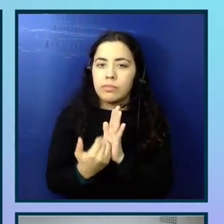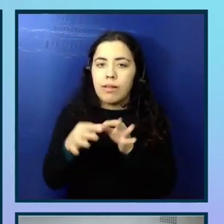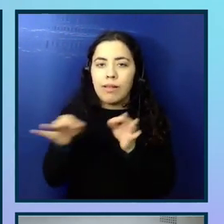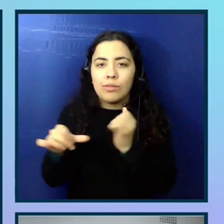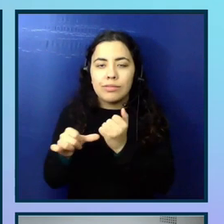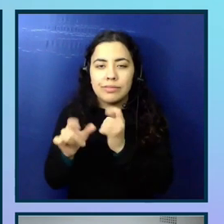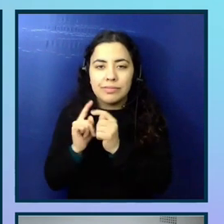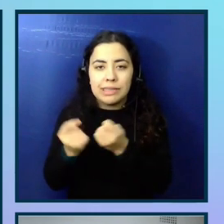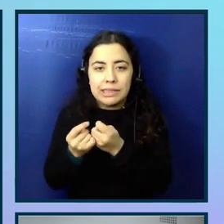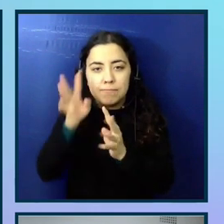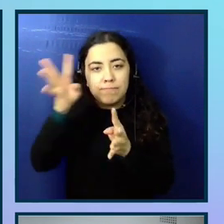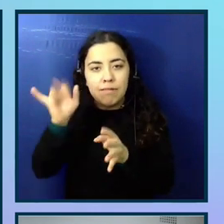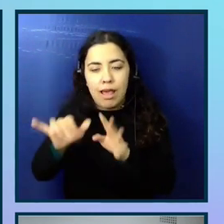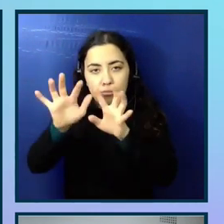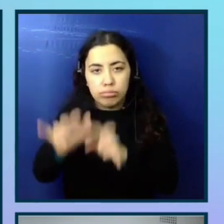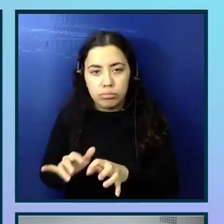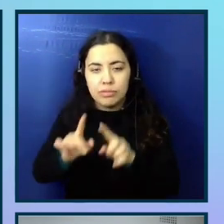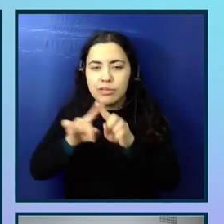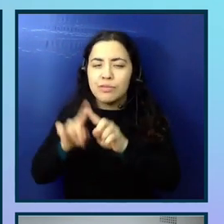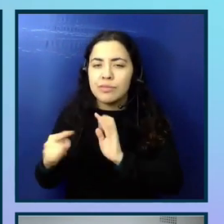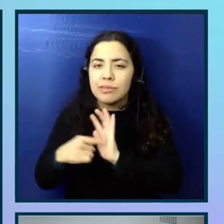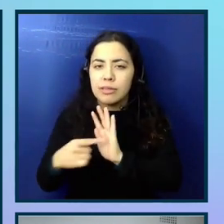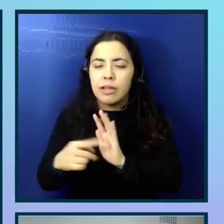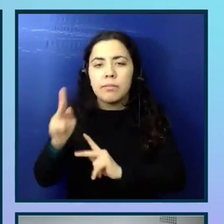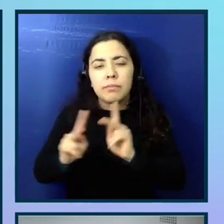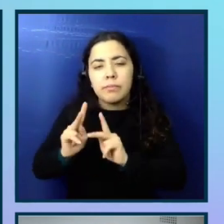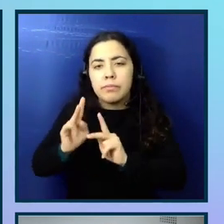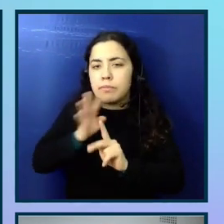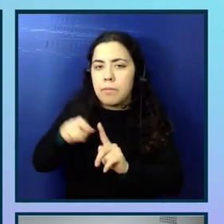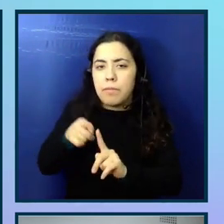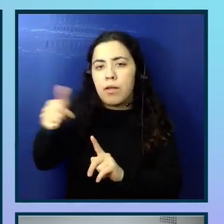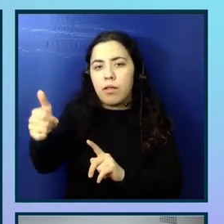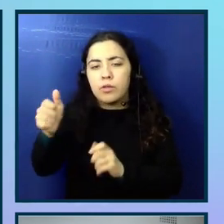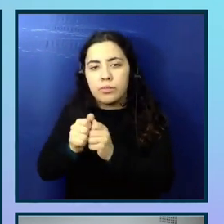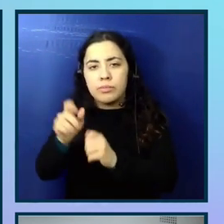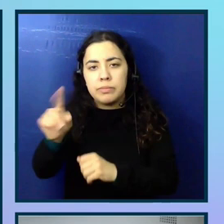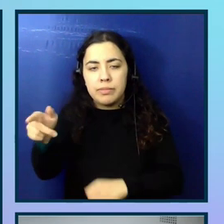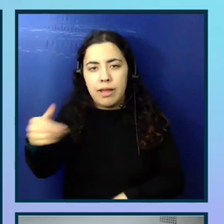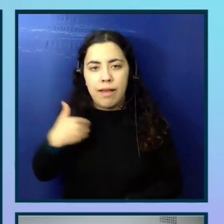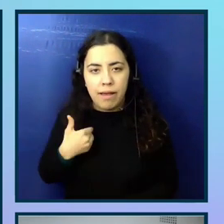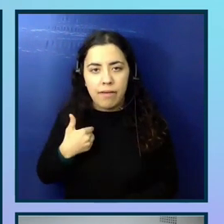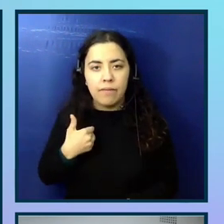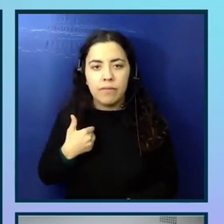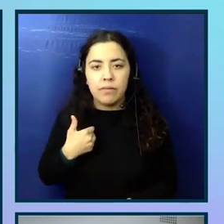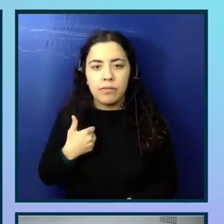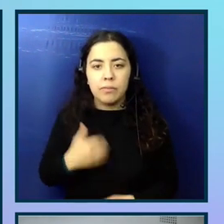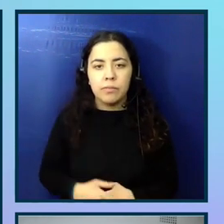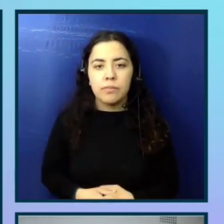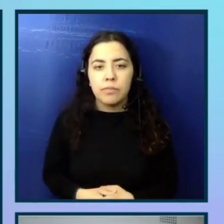selection of like different examples for speaking about accessibility, and people who identify as living with a disability.